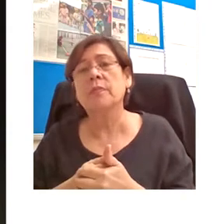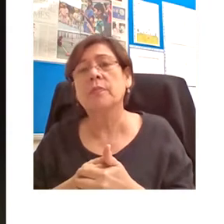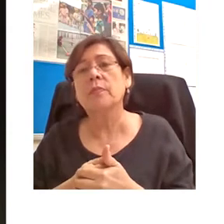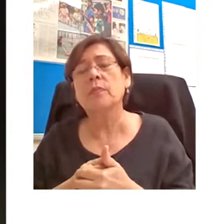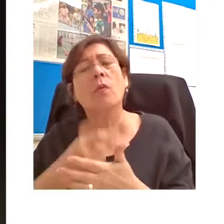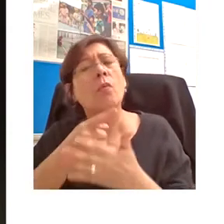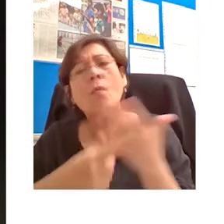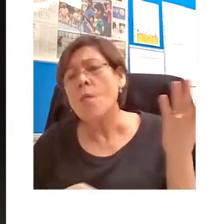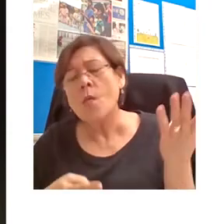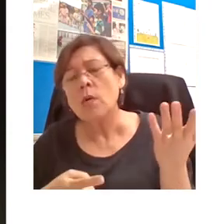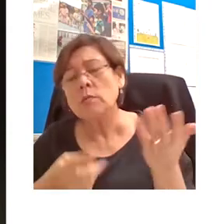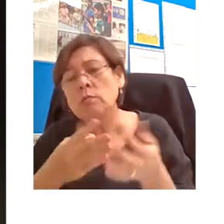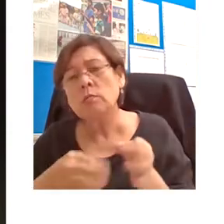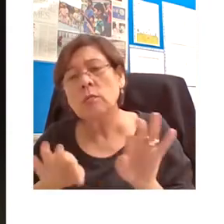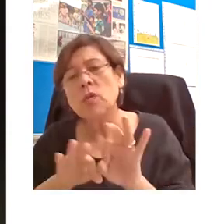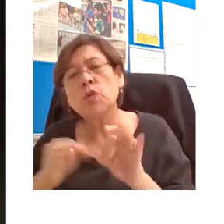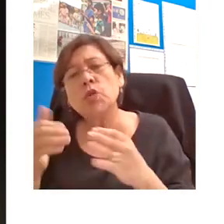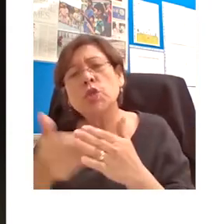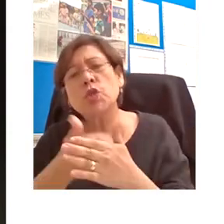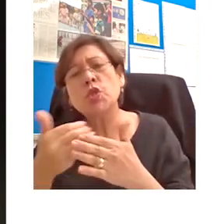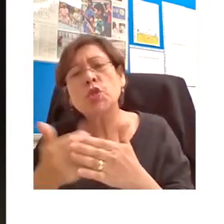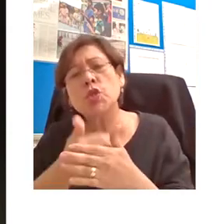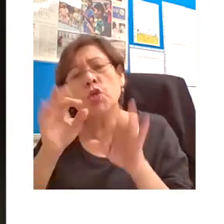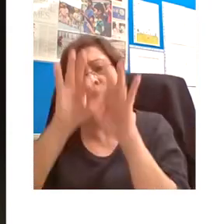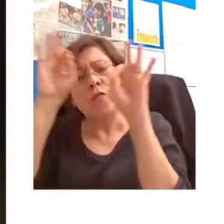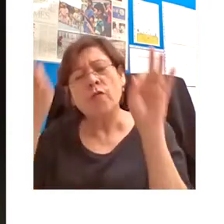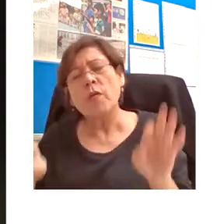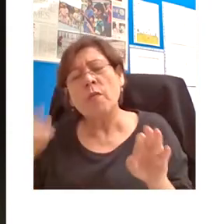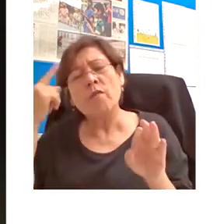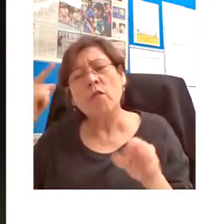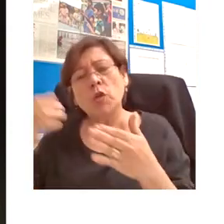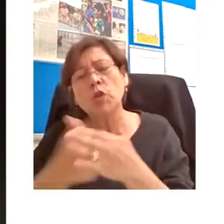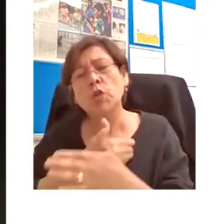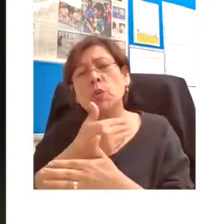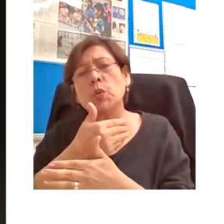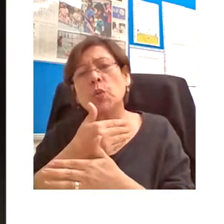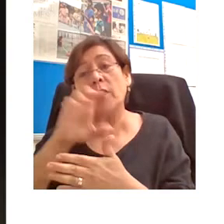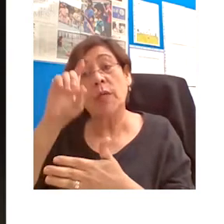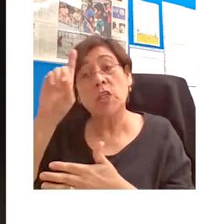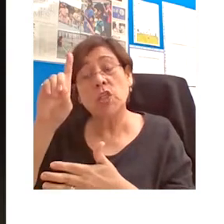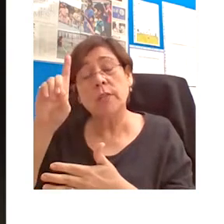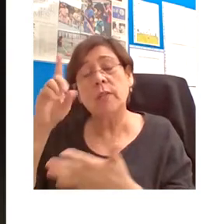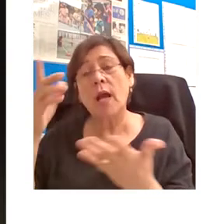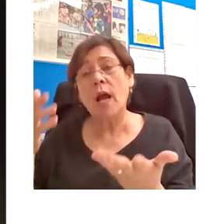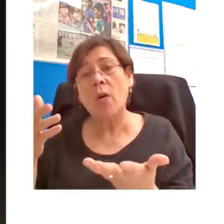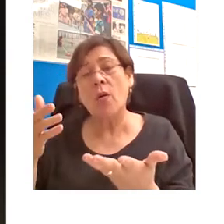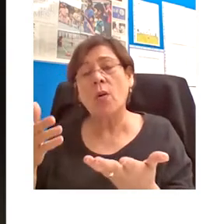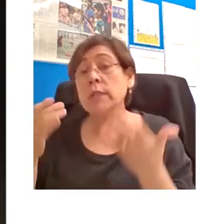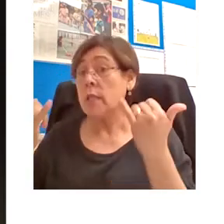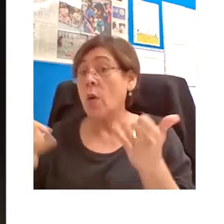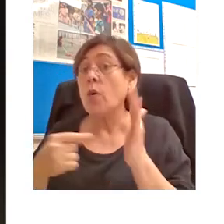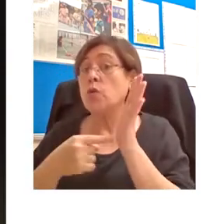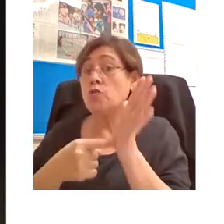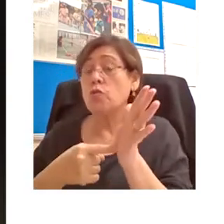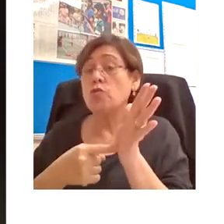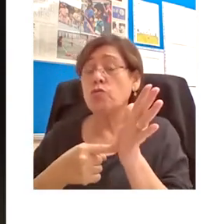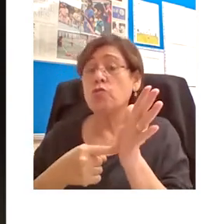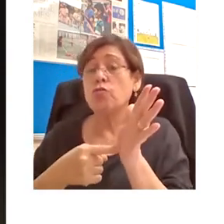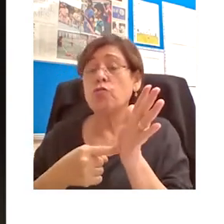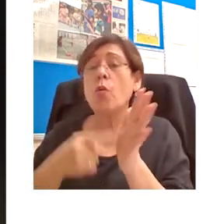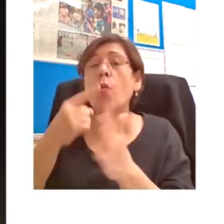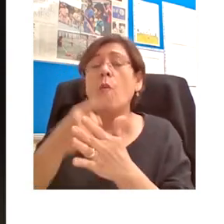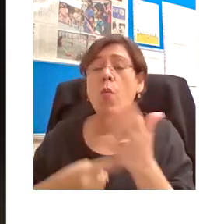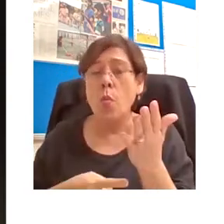generation of education materials look like? At this point, I'd like to show you what might be regarded as an